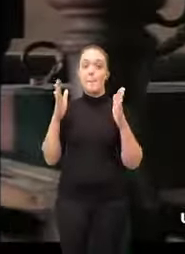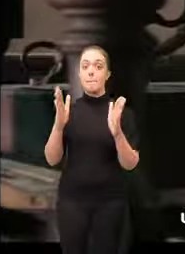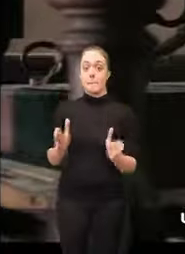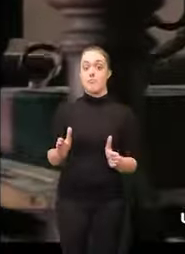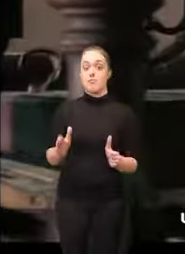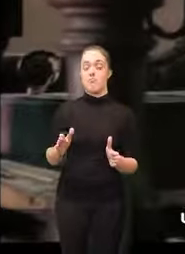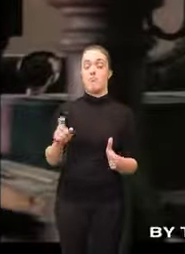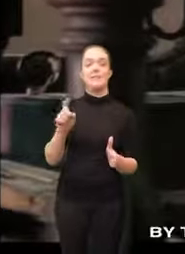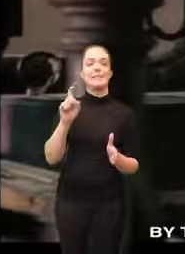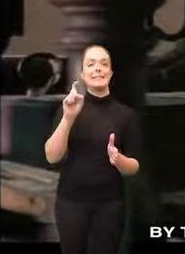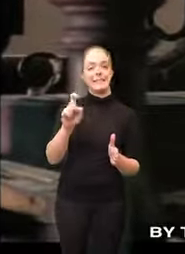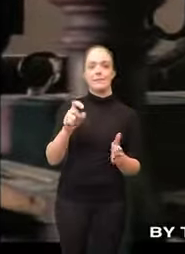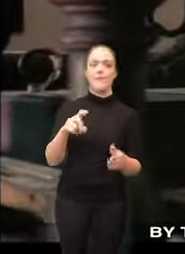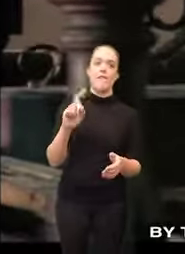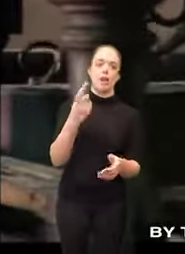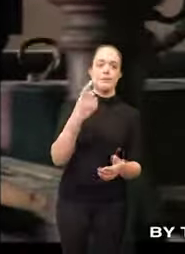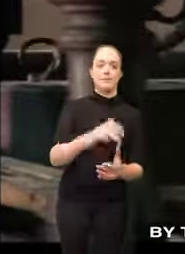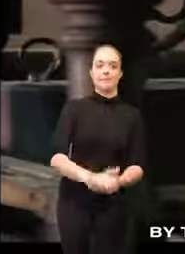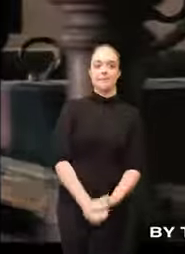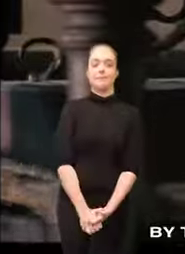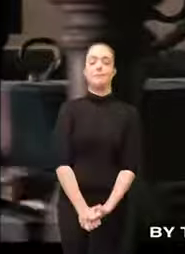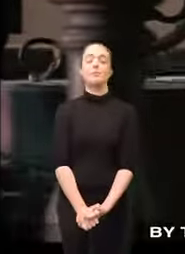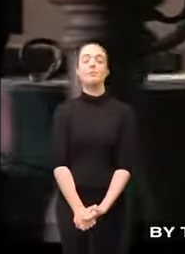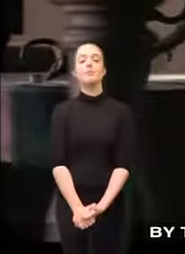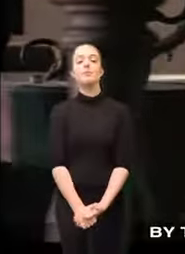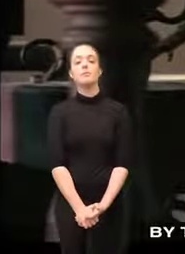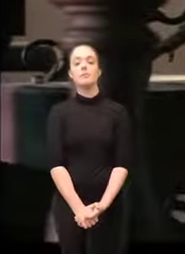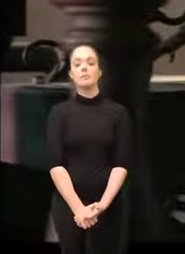is accepted and approved by the country as a whole